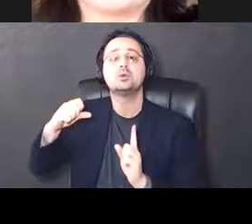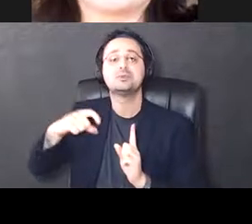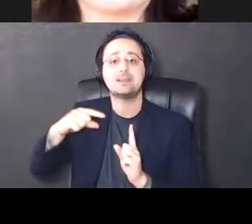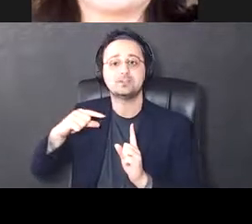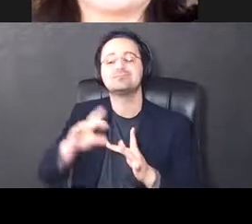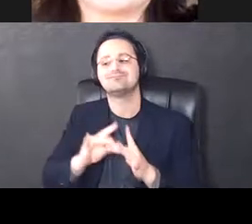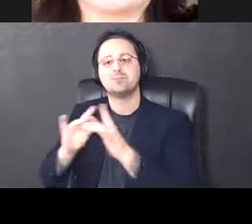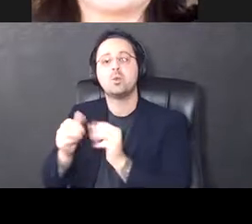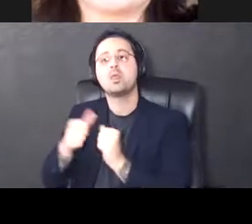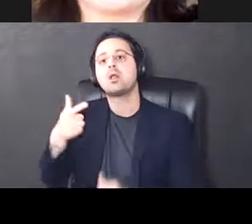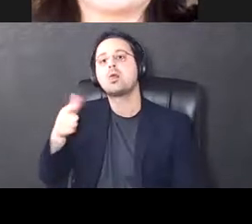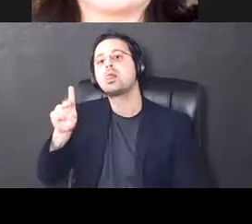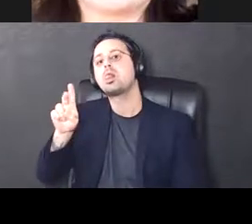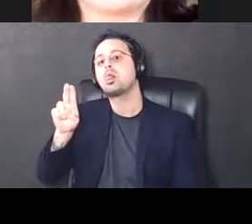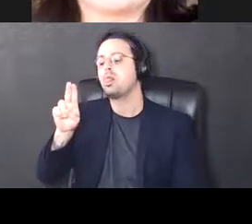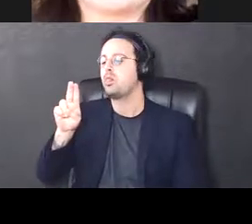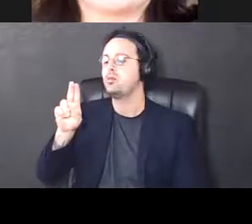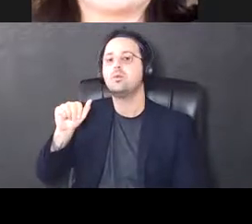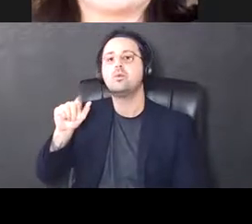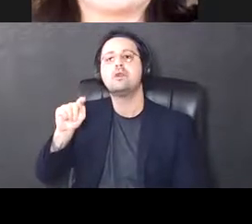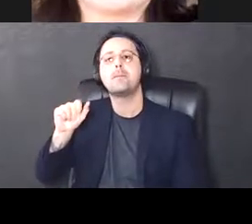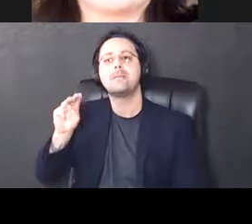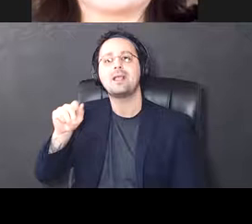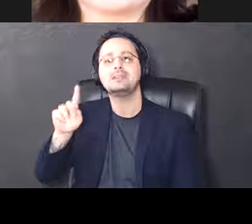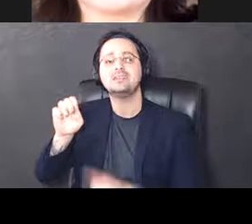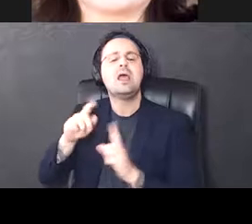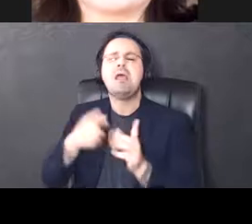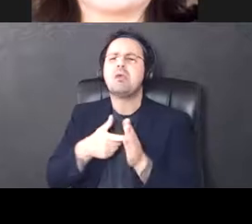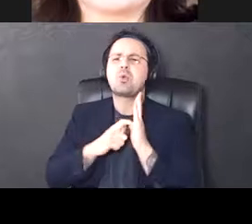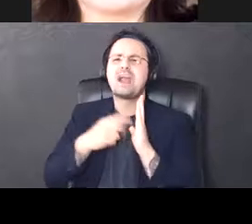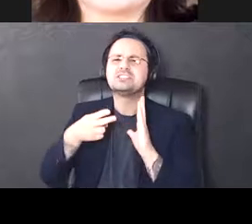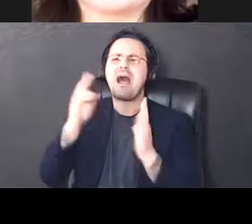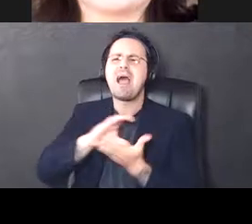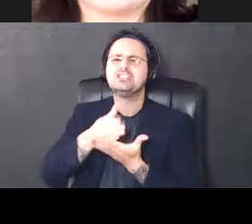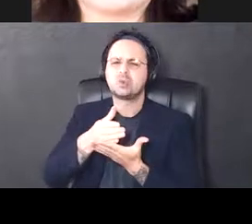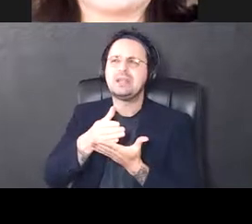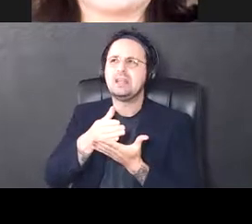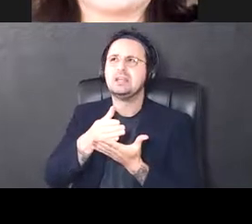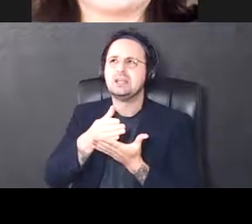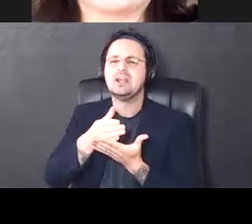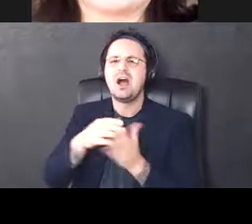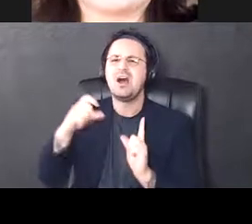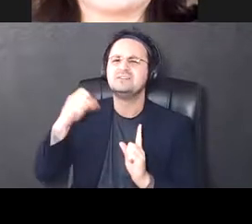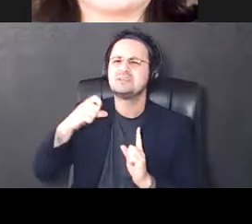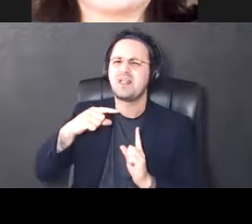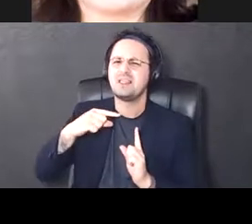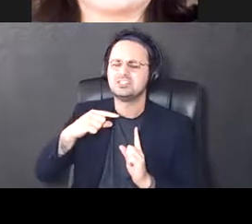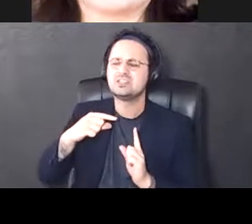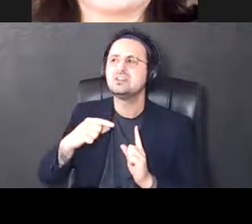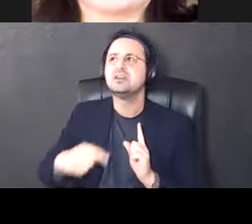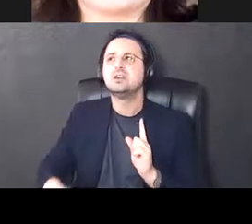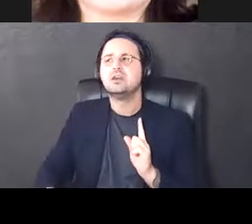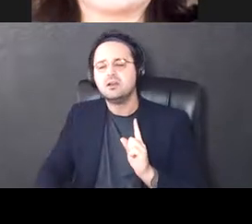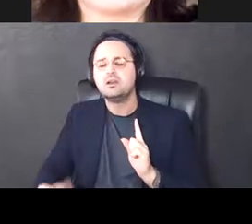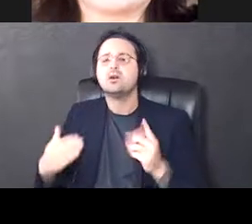both of these get activated concurrently, which requires kind of a high degree or a high level of stimulation, we